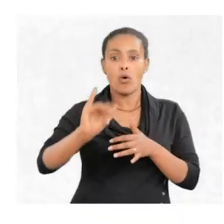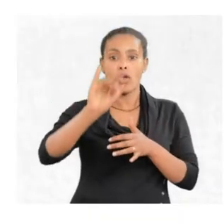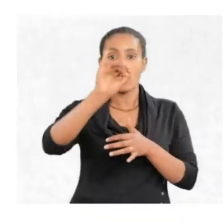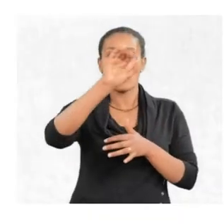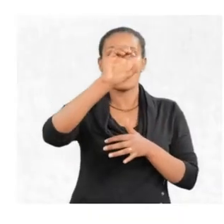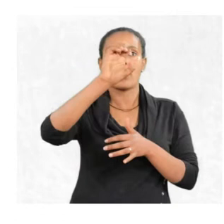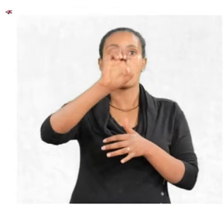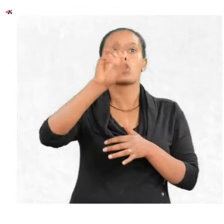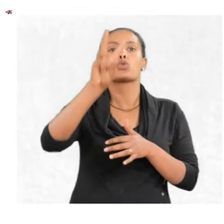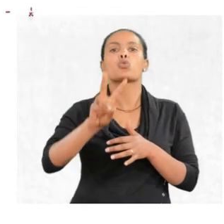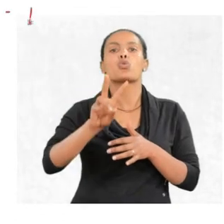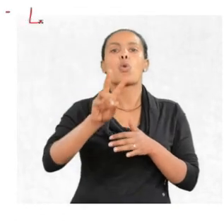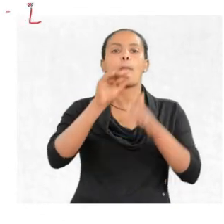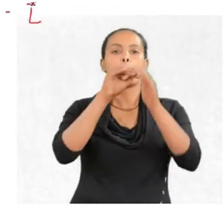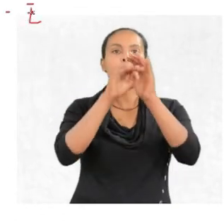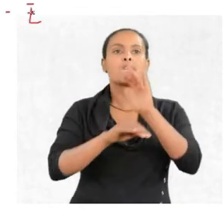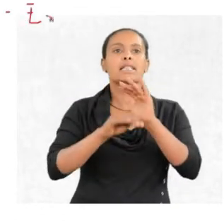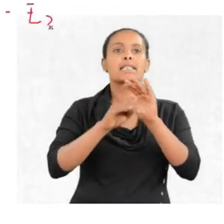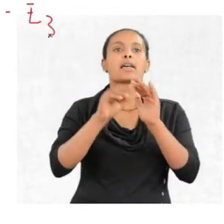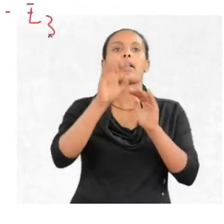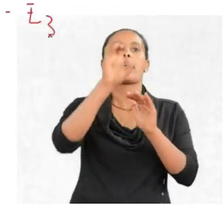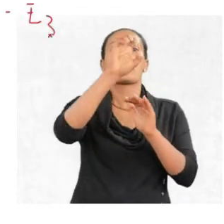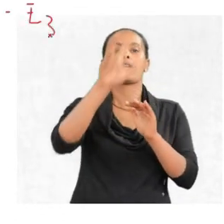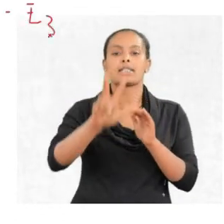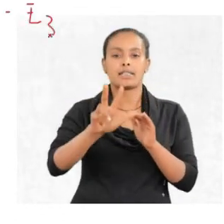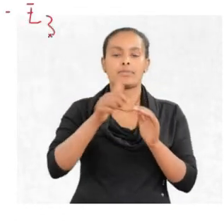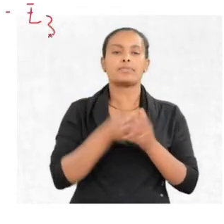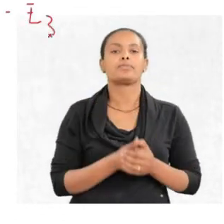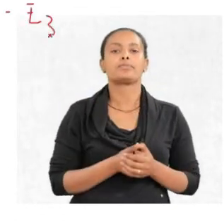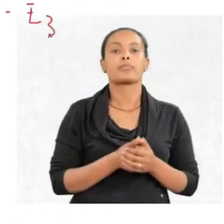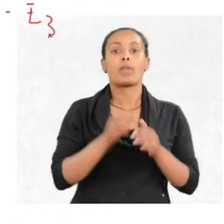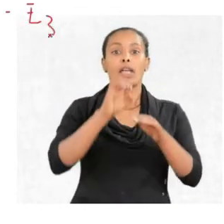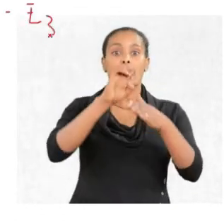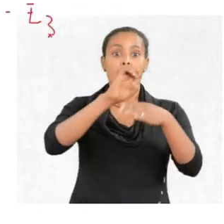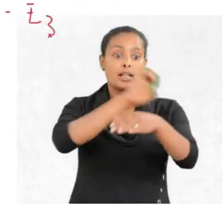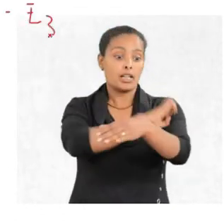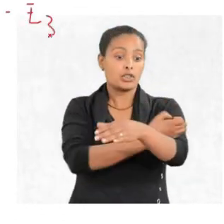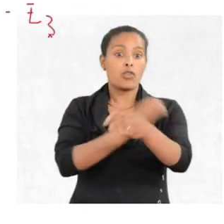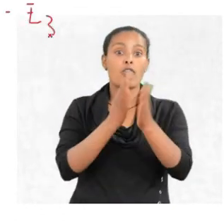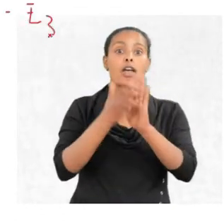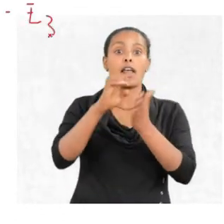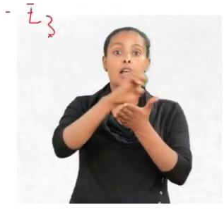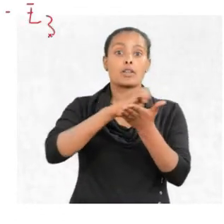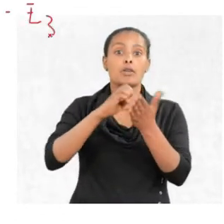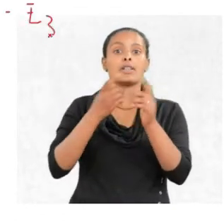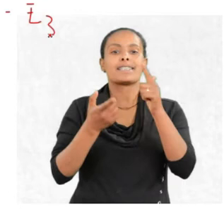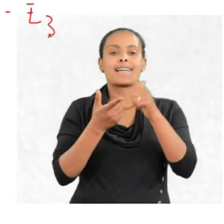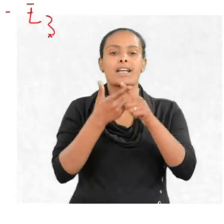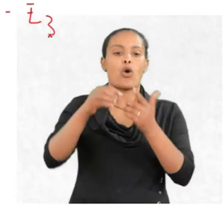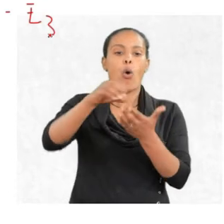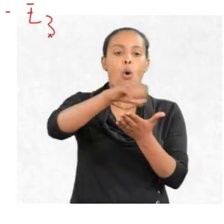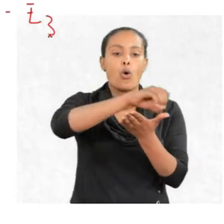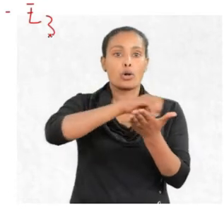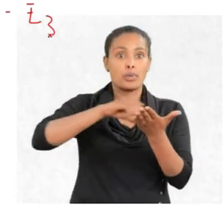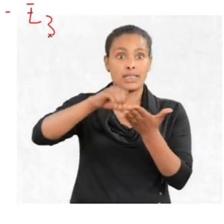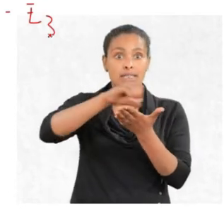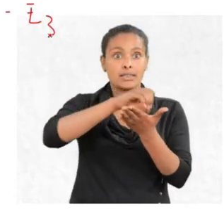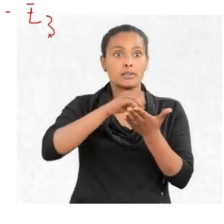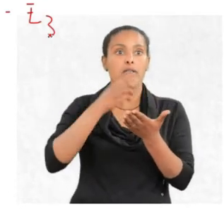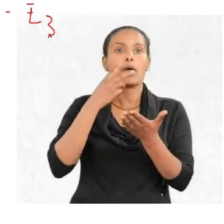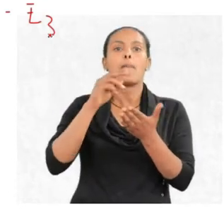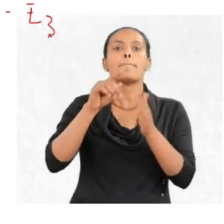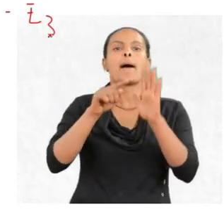E two minus E stream. Energy of an electron. Energy the second orbit is this